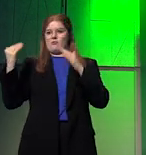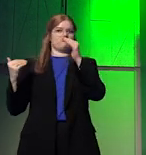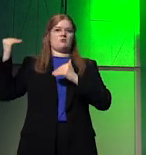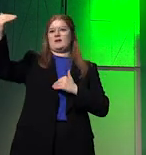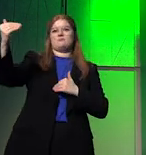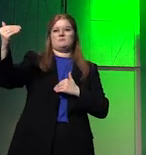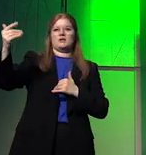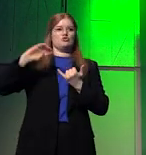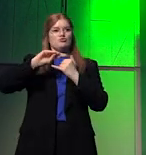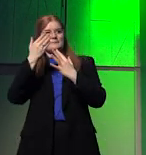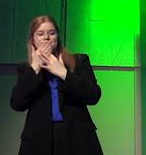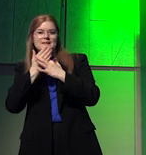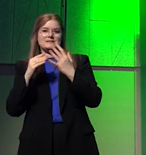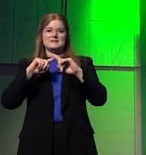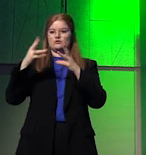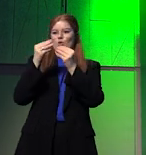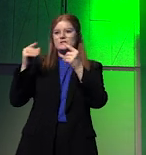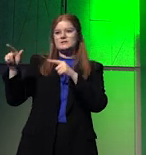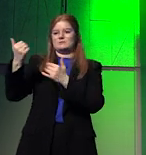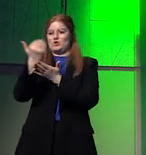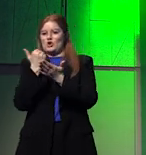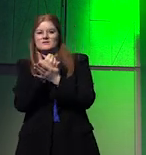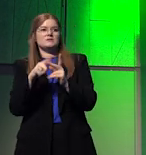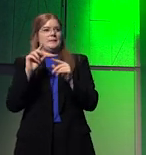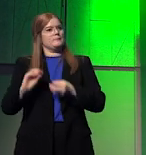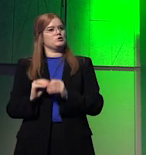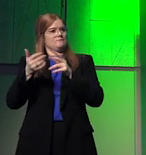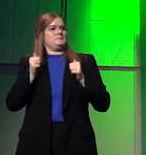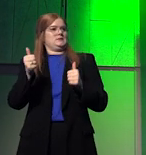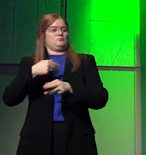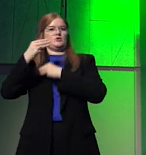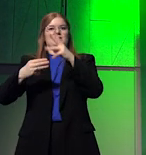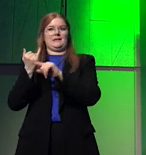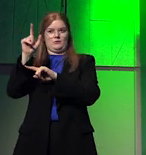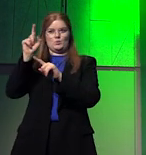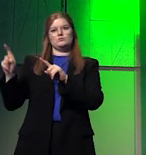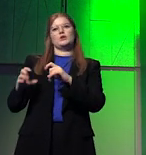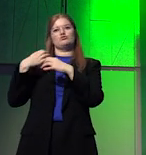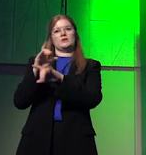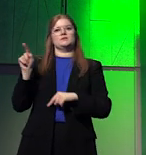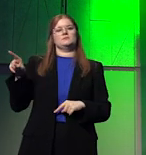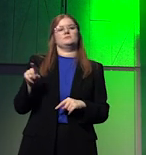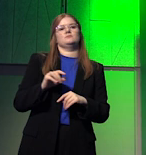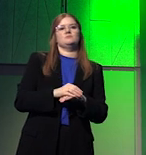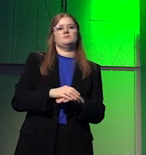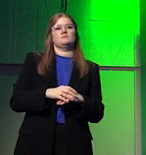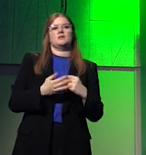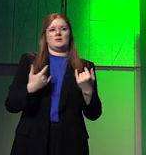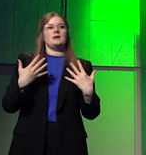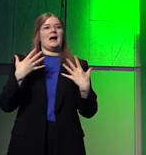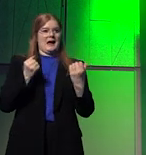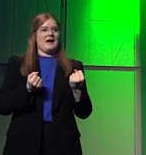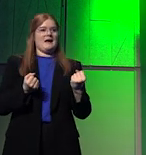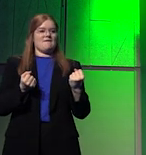in trying to gain access to resources, reserves, and productive capacities in those countries. There is actually